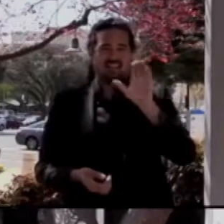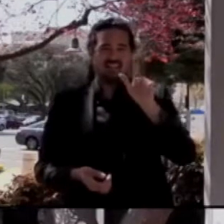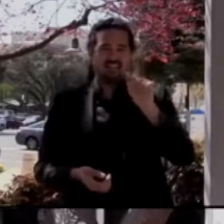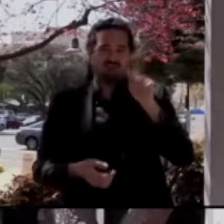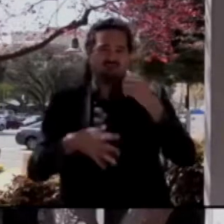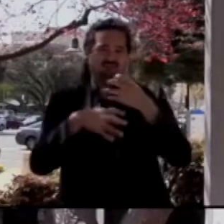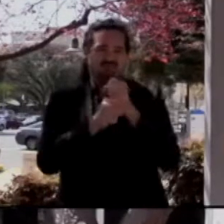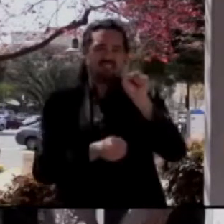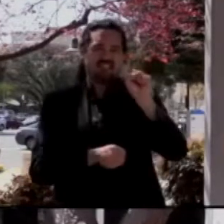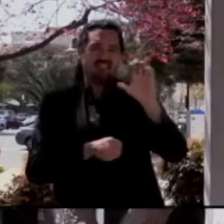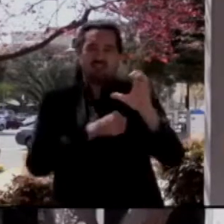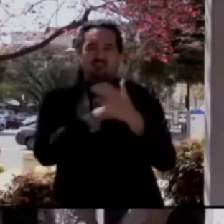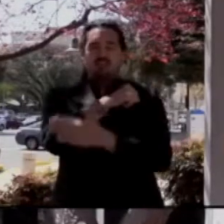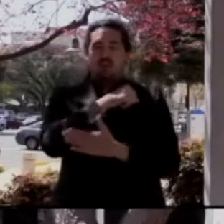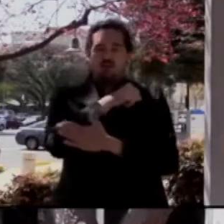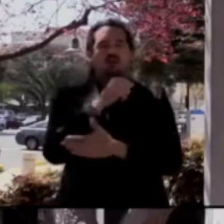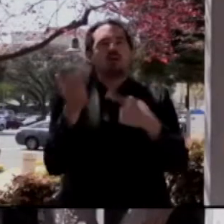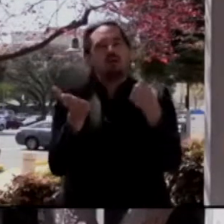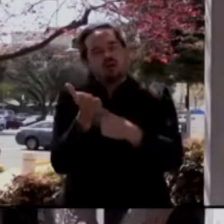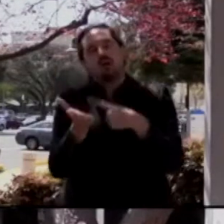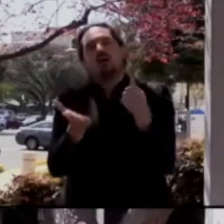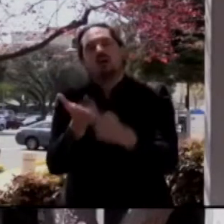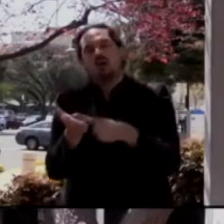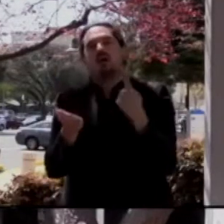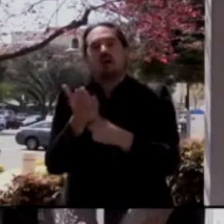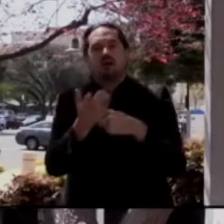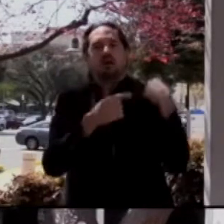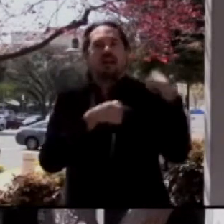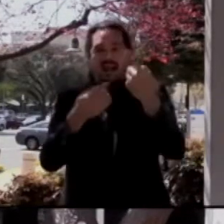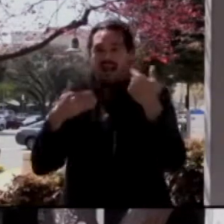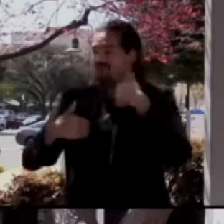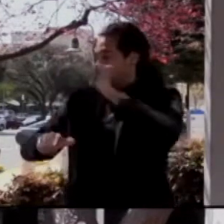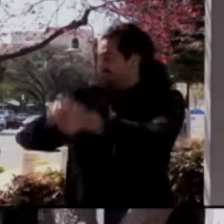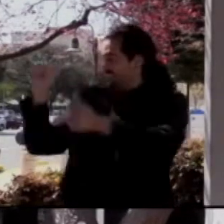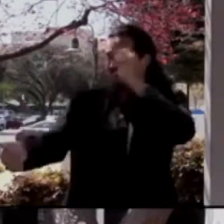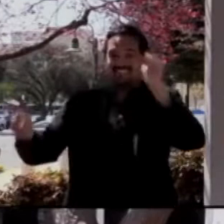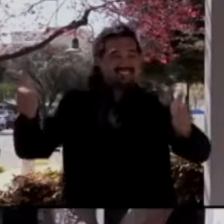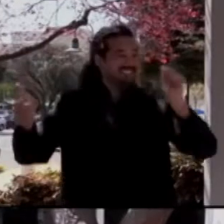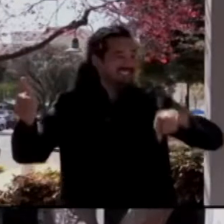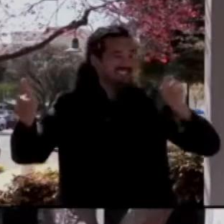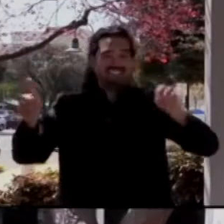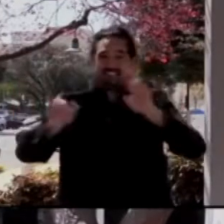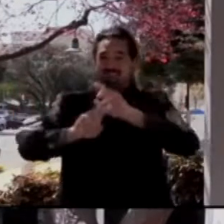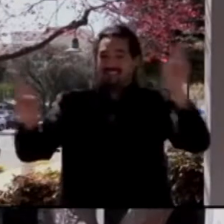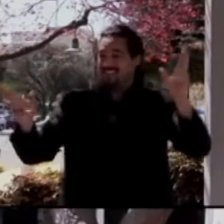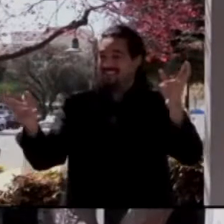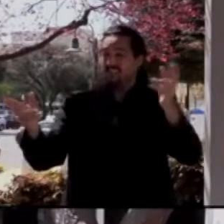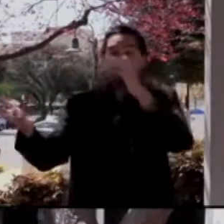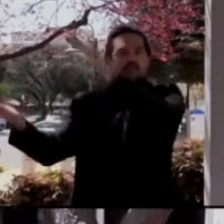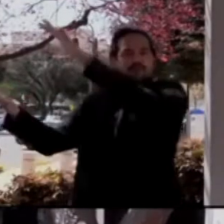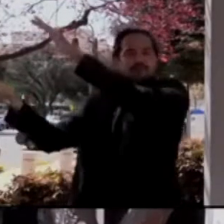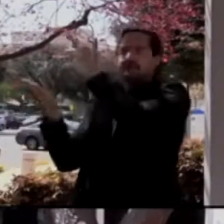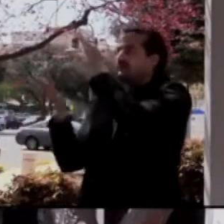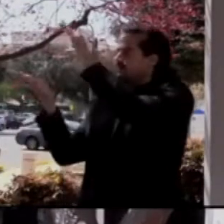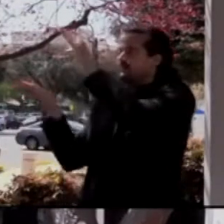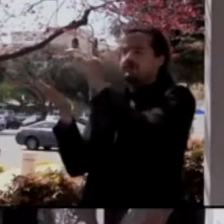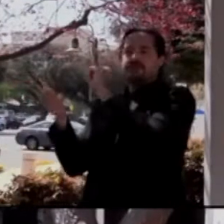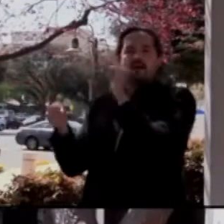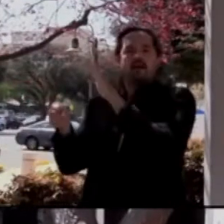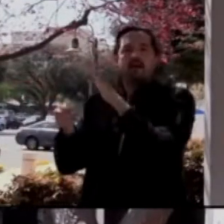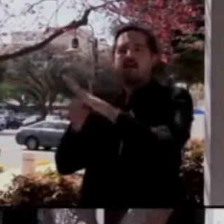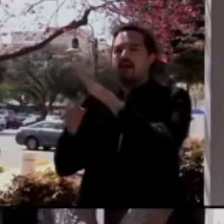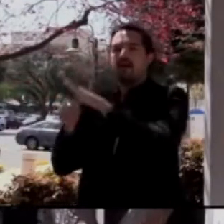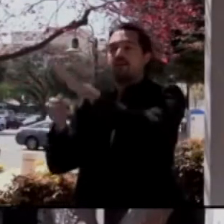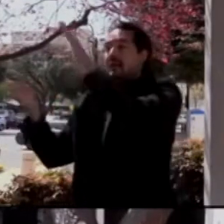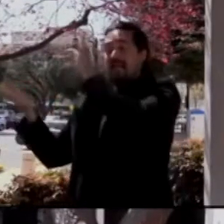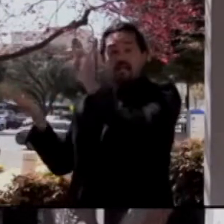Well, finally, we're going to see a tremendous increase in the amount of vaccine that we are receiving and an increase in the